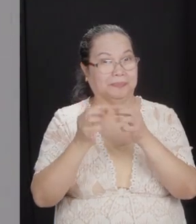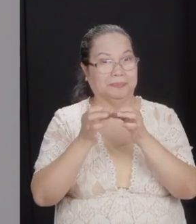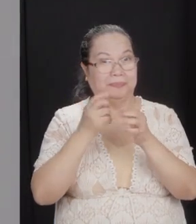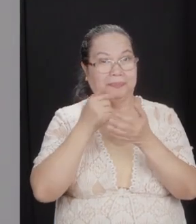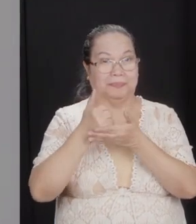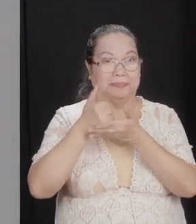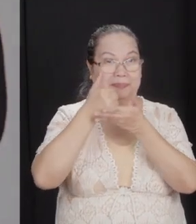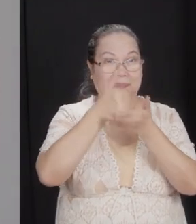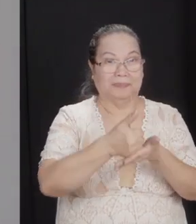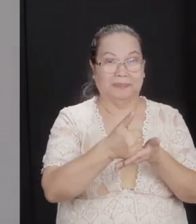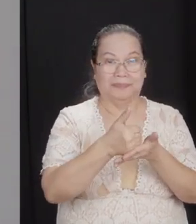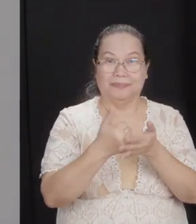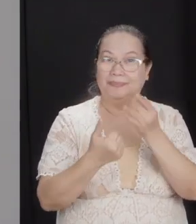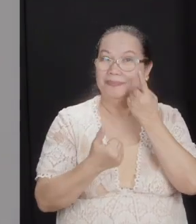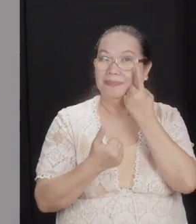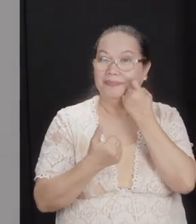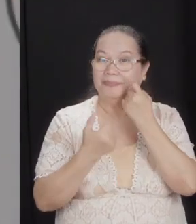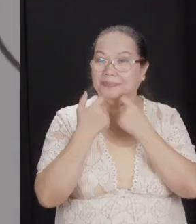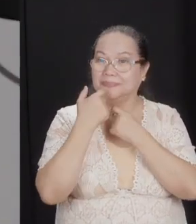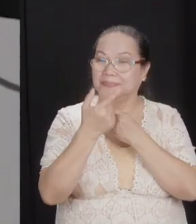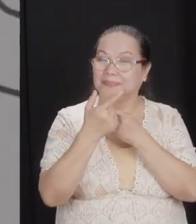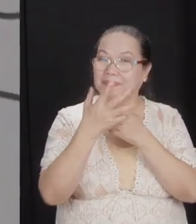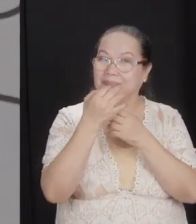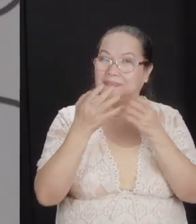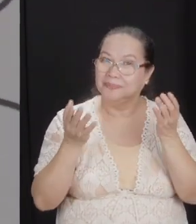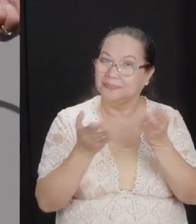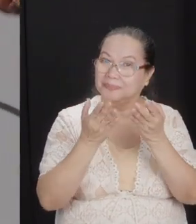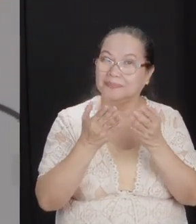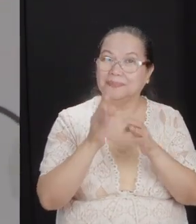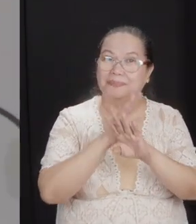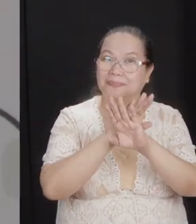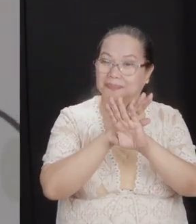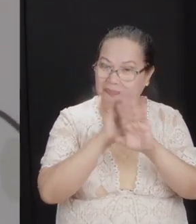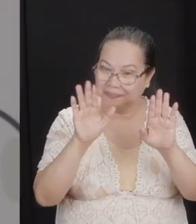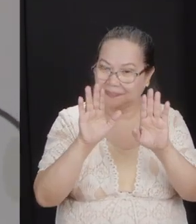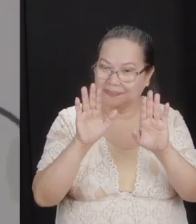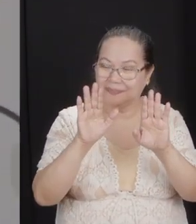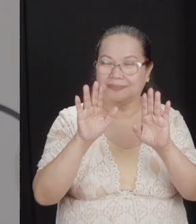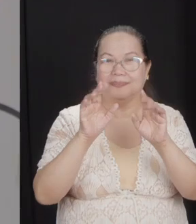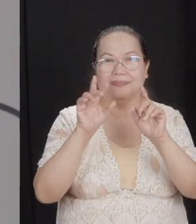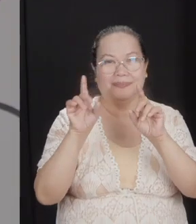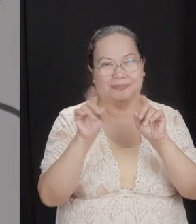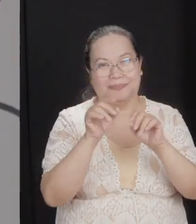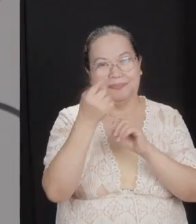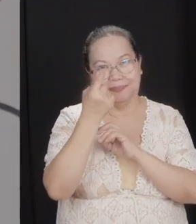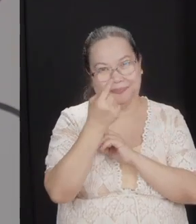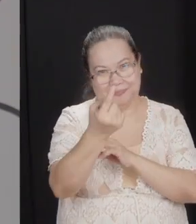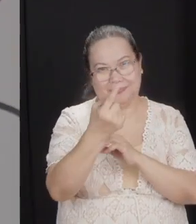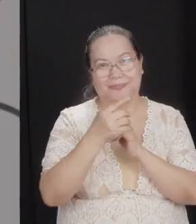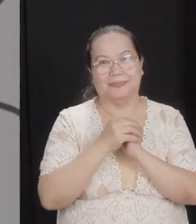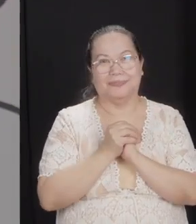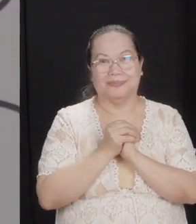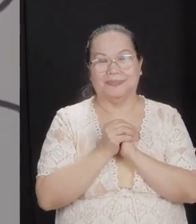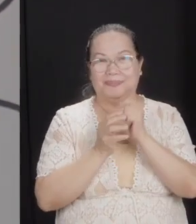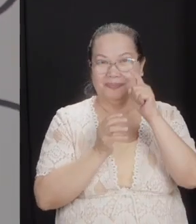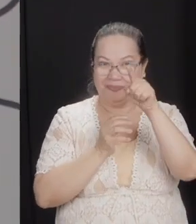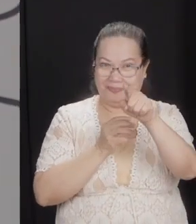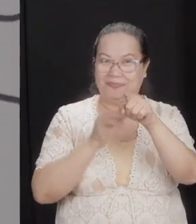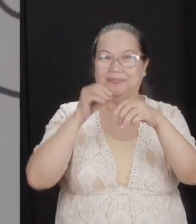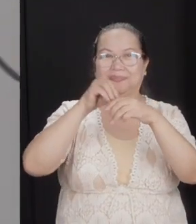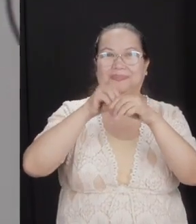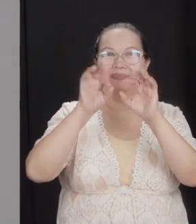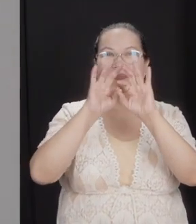I already said this earlier. just want to reinforce it. Don't go it alone. You're in a family.